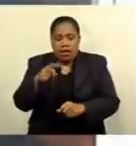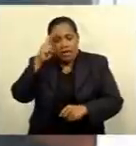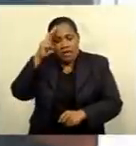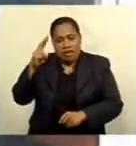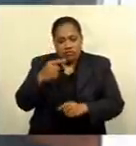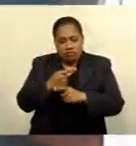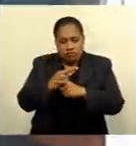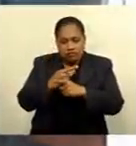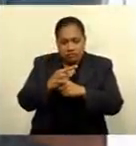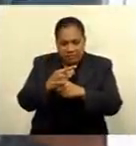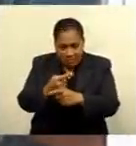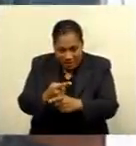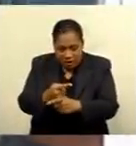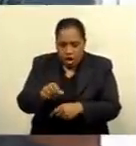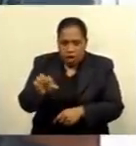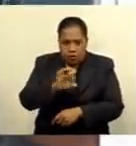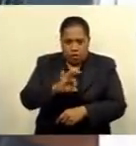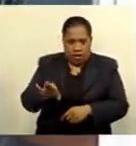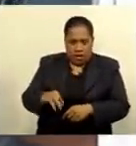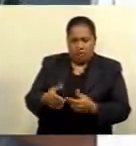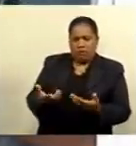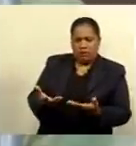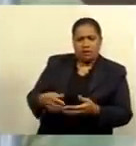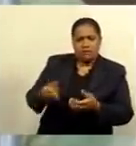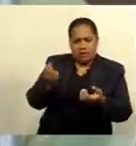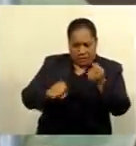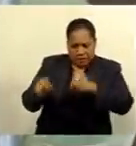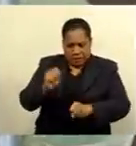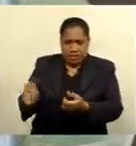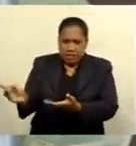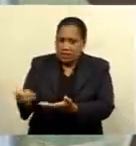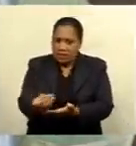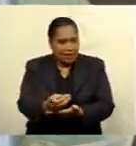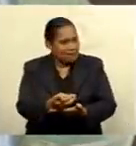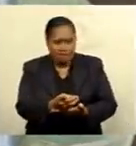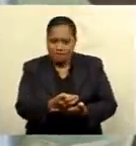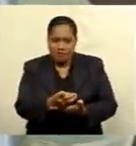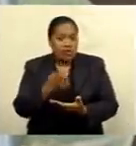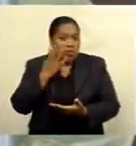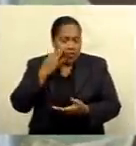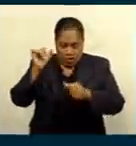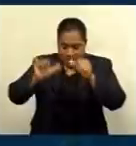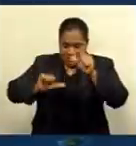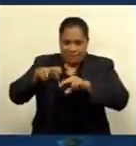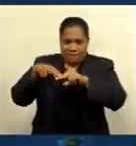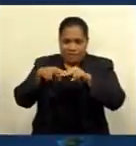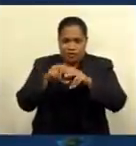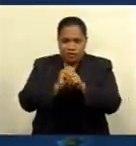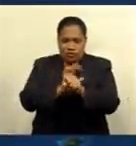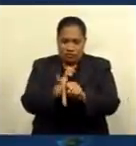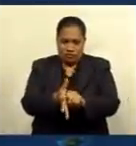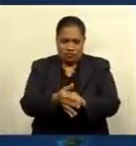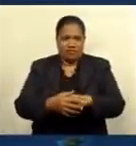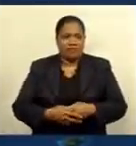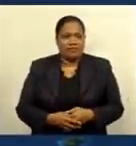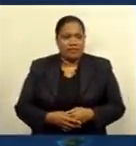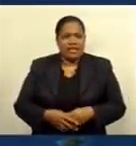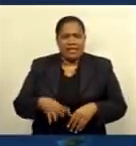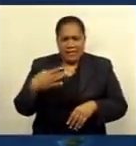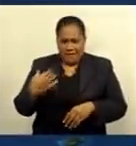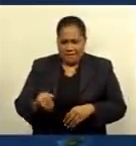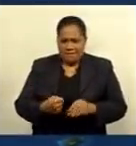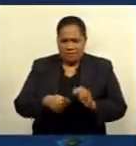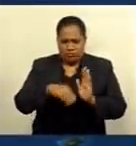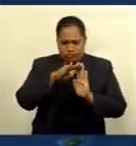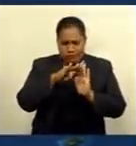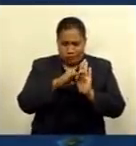should not be mistaken as scientific data when assessing Fiji's COVID situation. Numbers are guidelines and